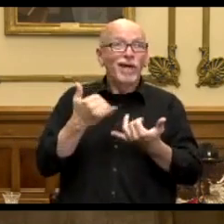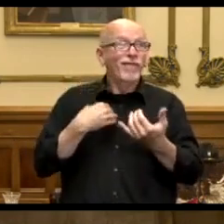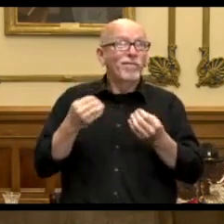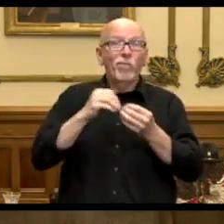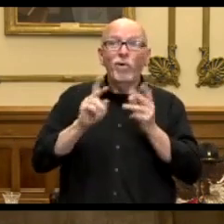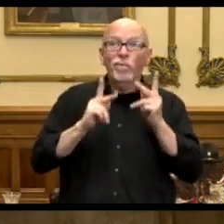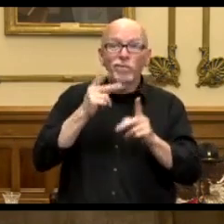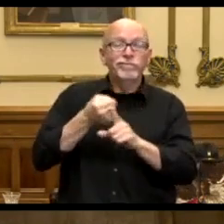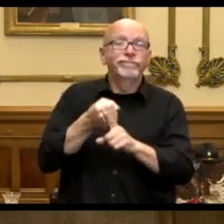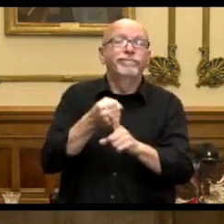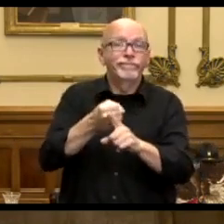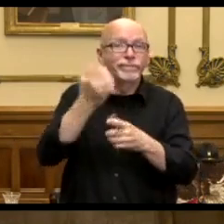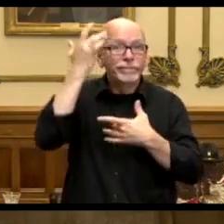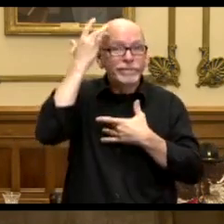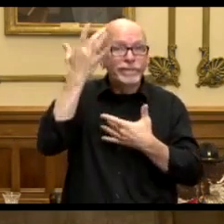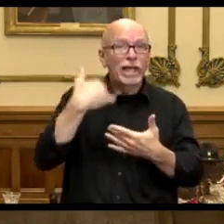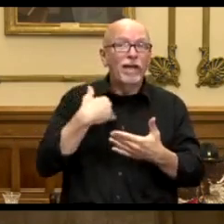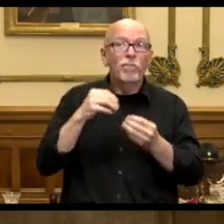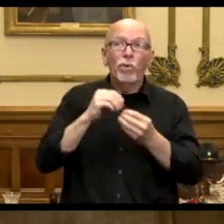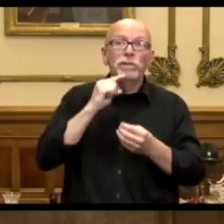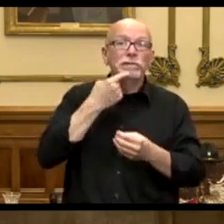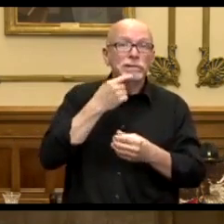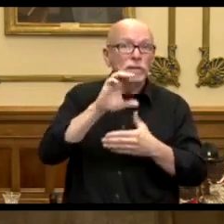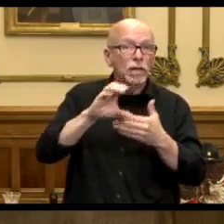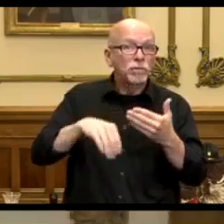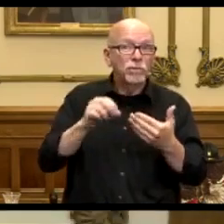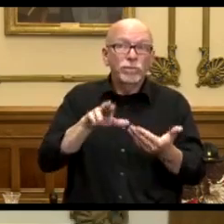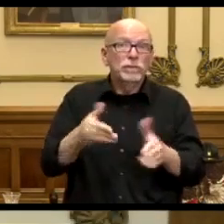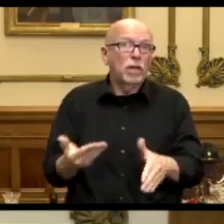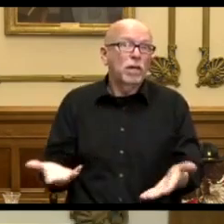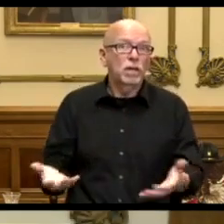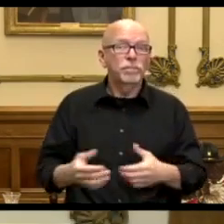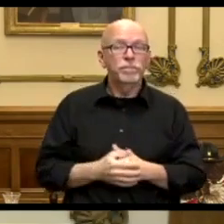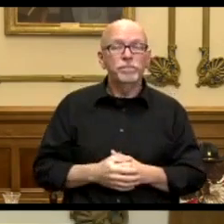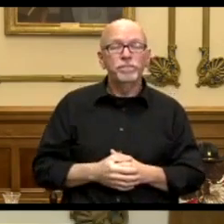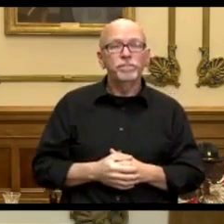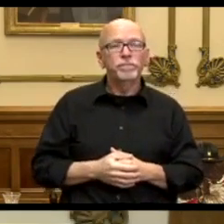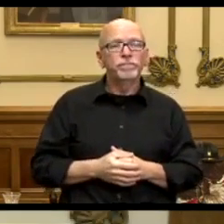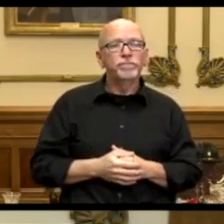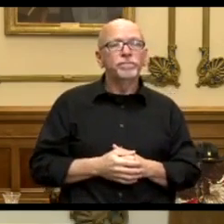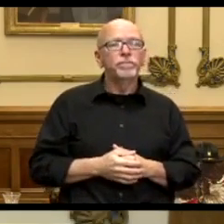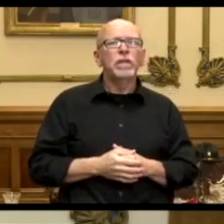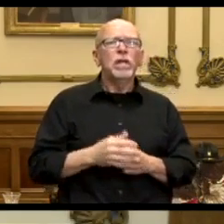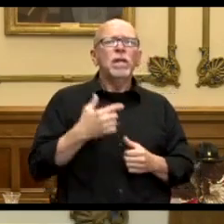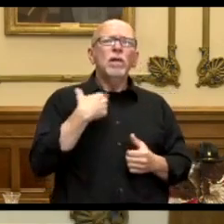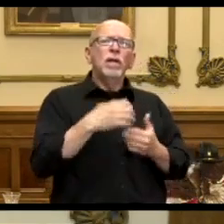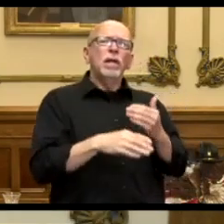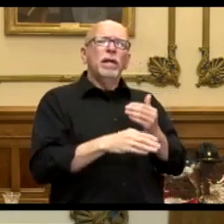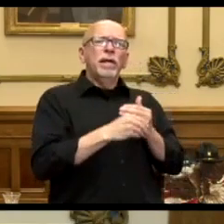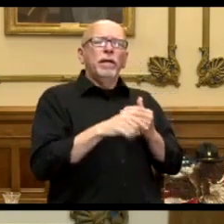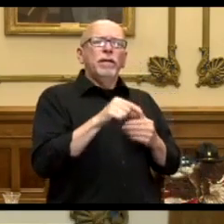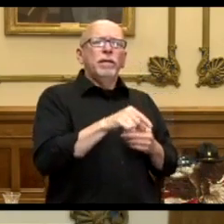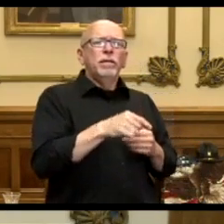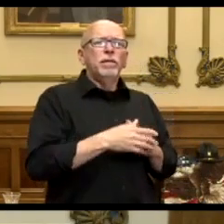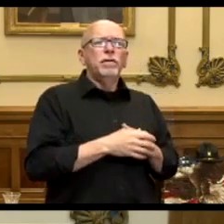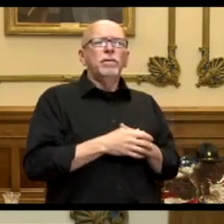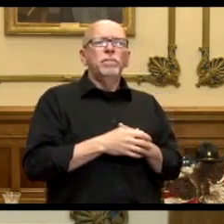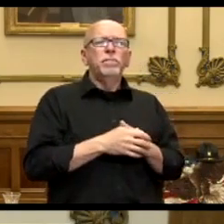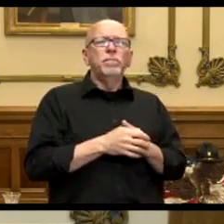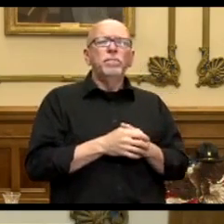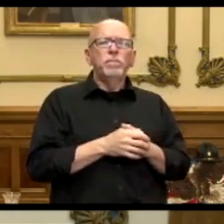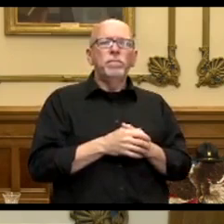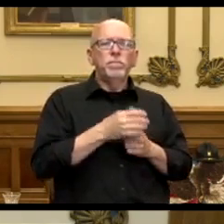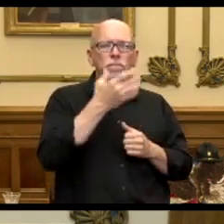more individuals that have severe consequences or die from this. I would just add again, I'm not a physician.